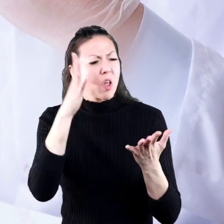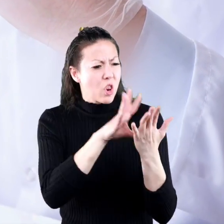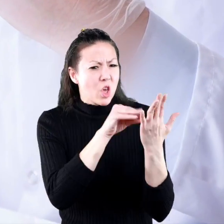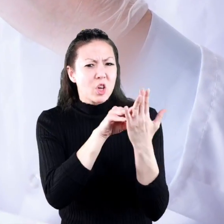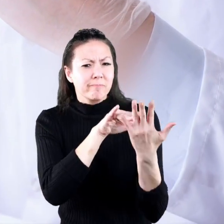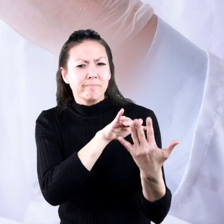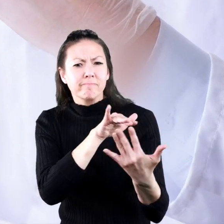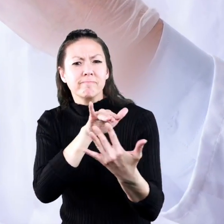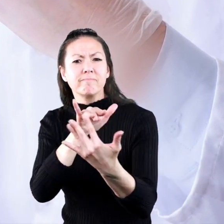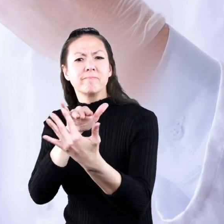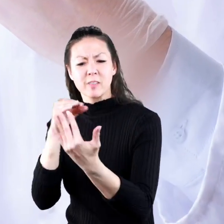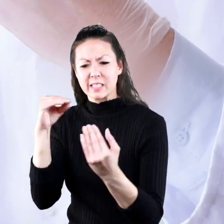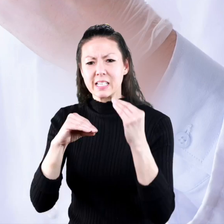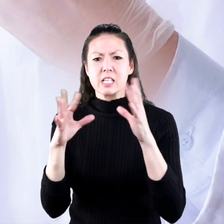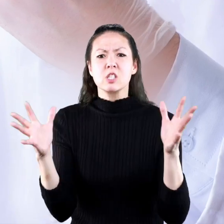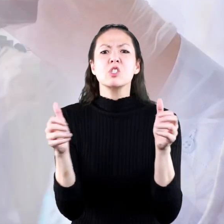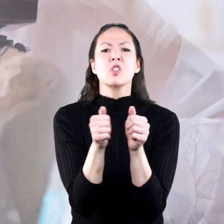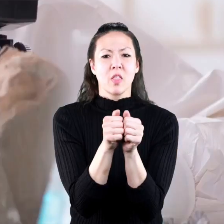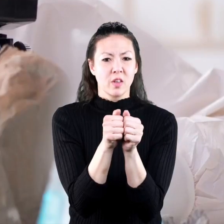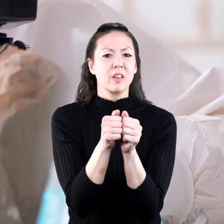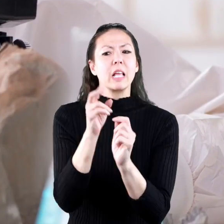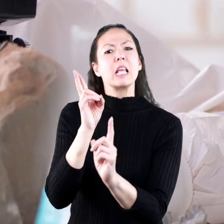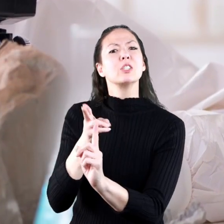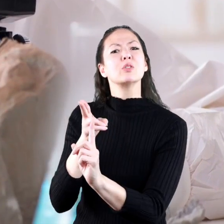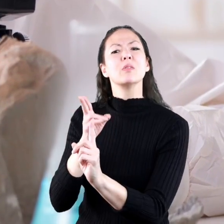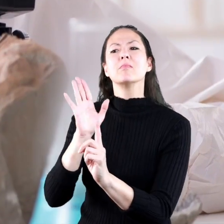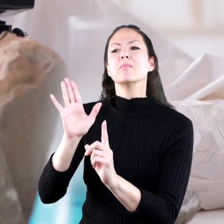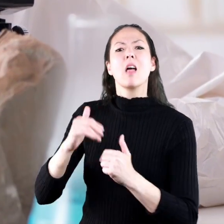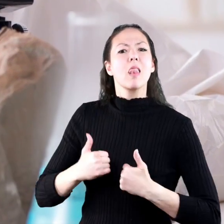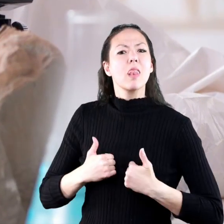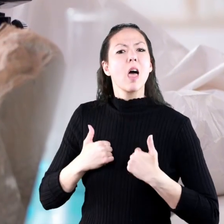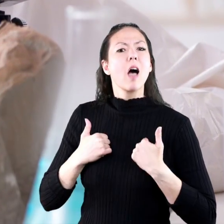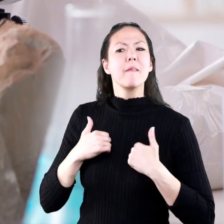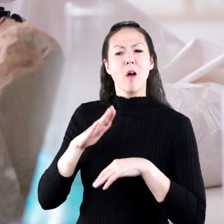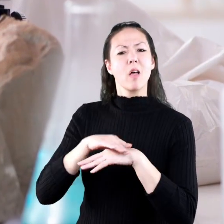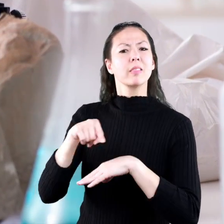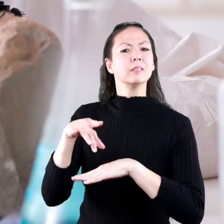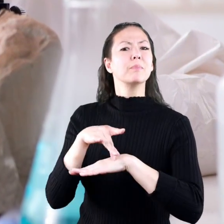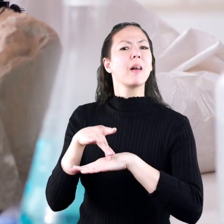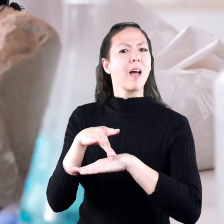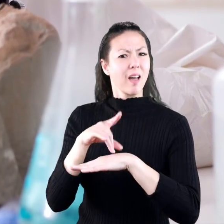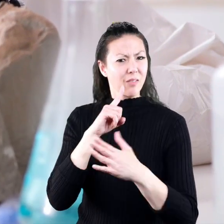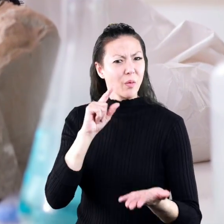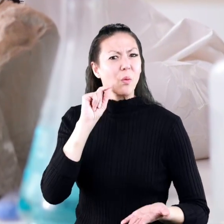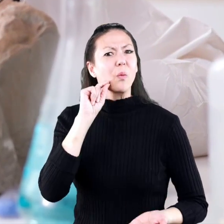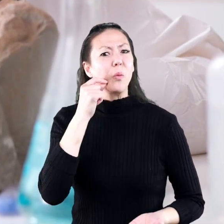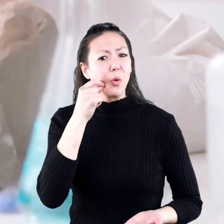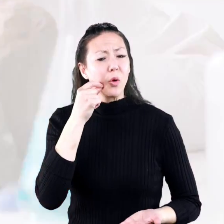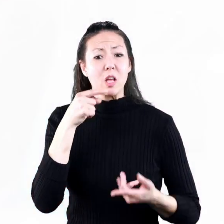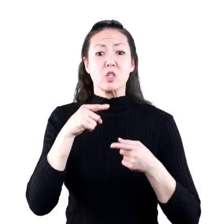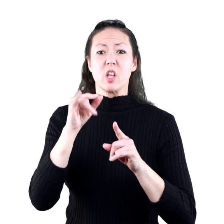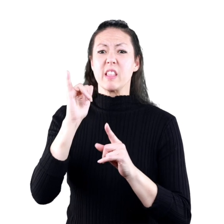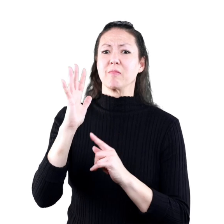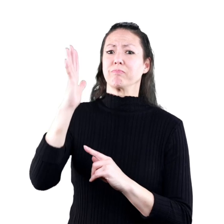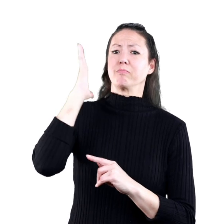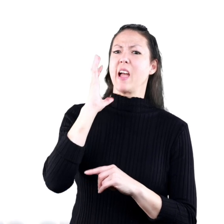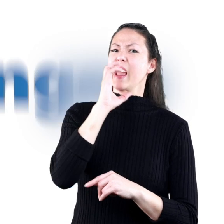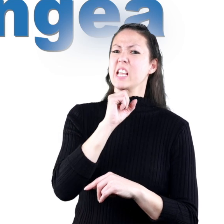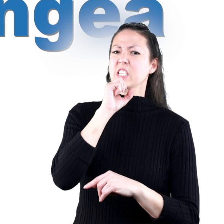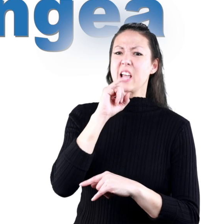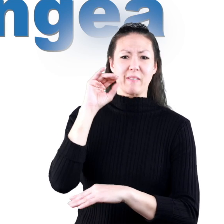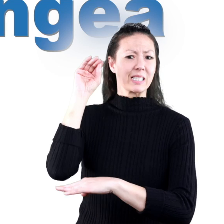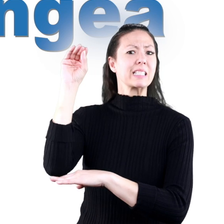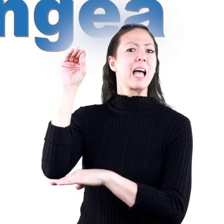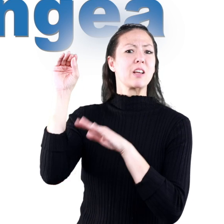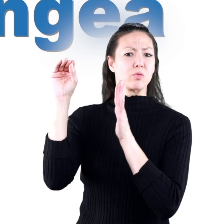with the knowledge they have learned try to piece together the history of ancient life on our planet how cool is that during